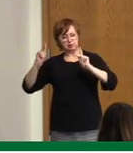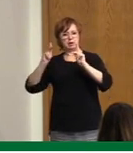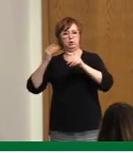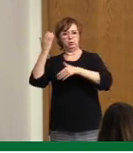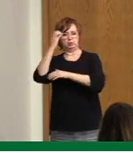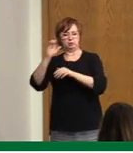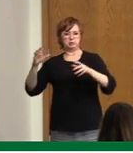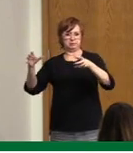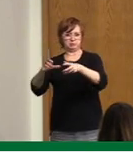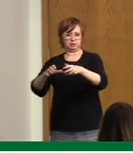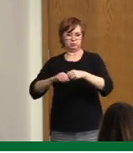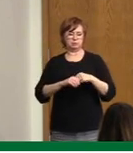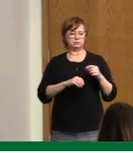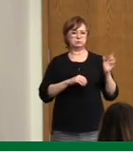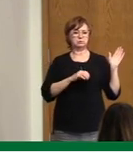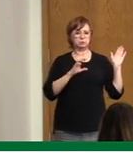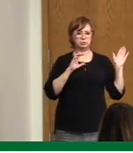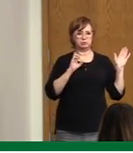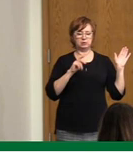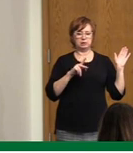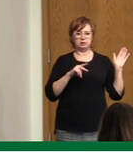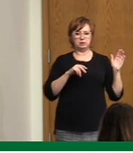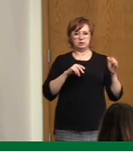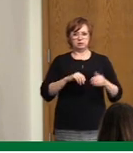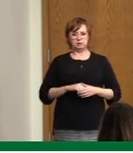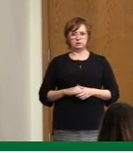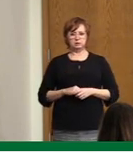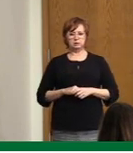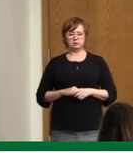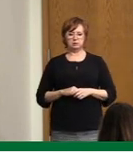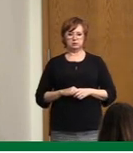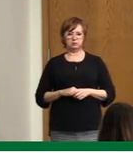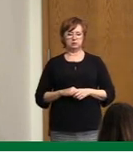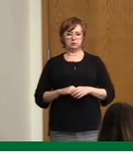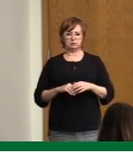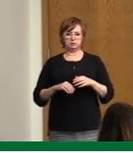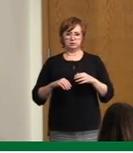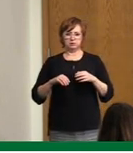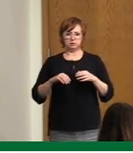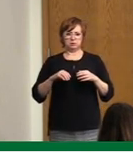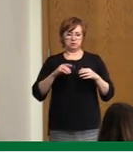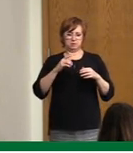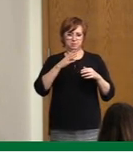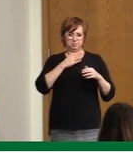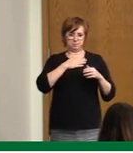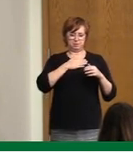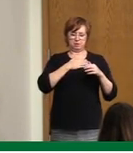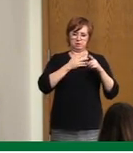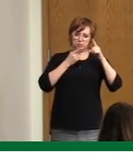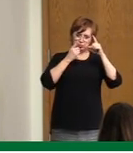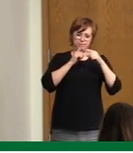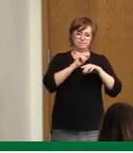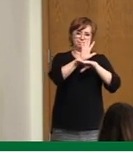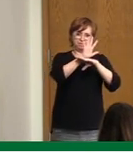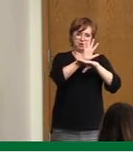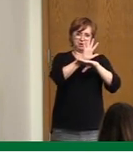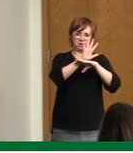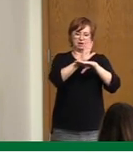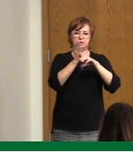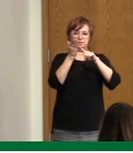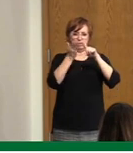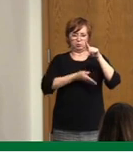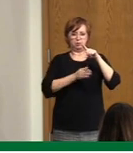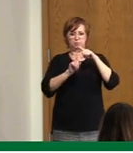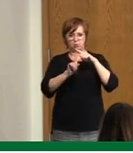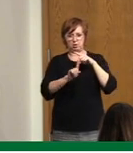versus the risk down the road. So generally, and I've always said, five cases per 100,000 lower is where we